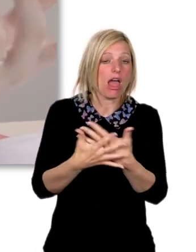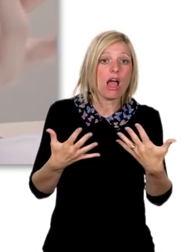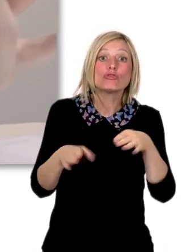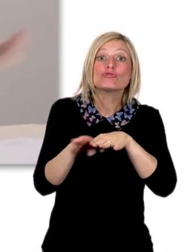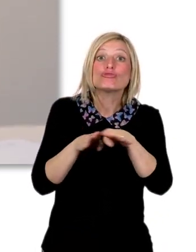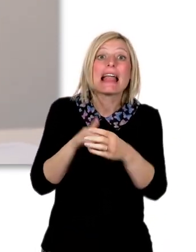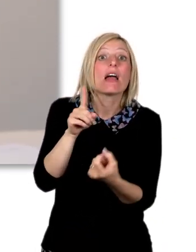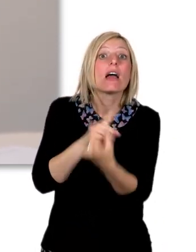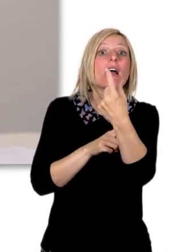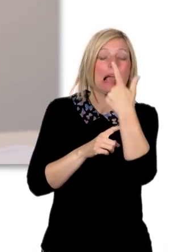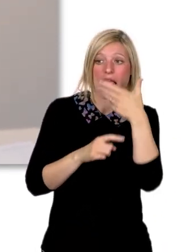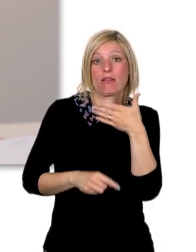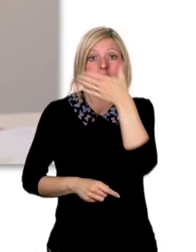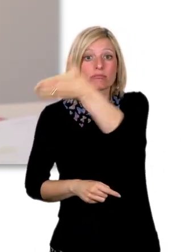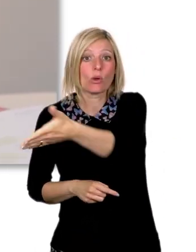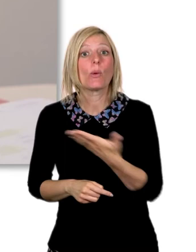opportunities as well.